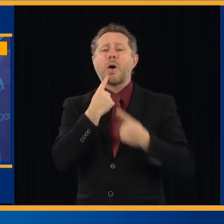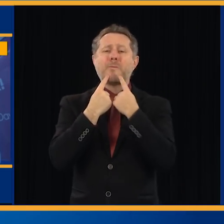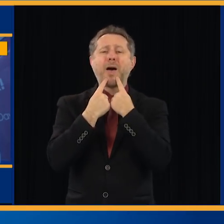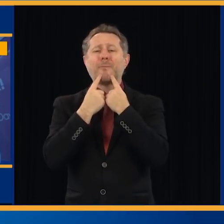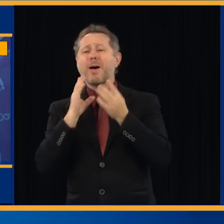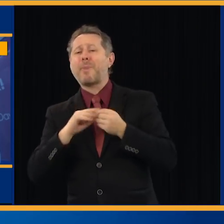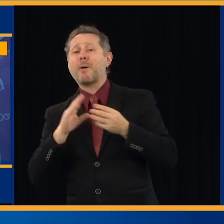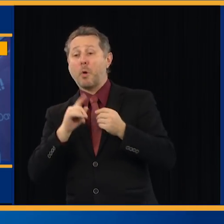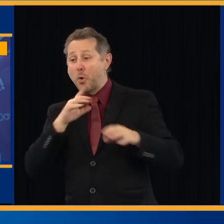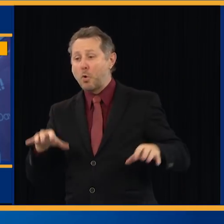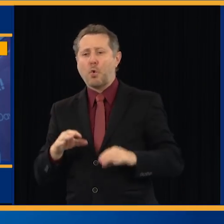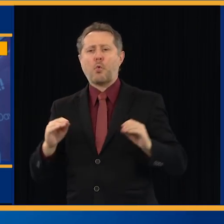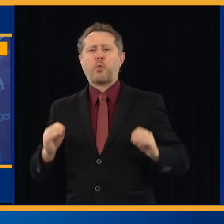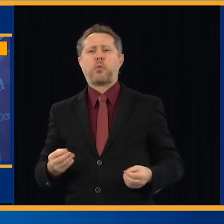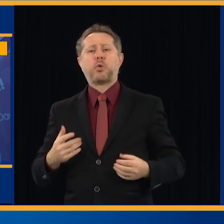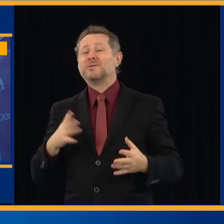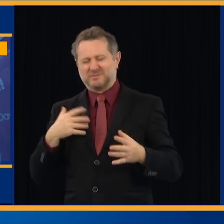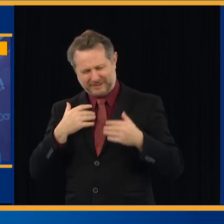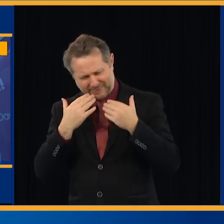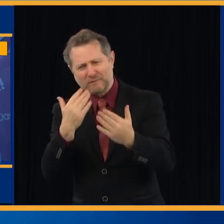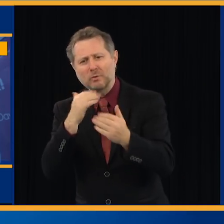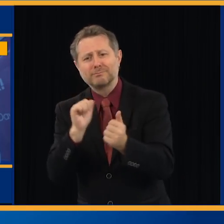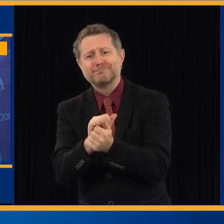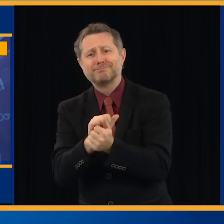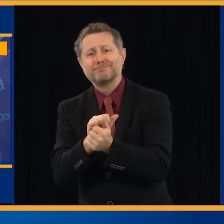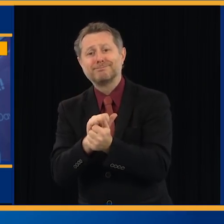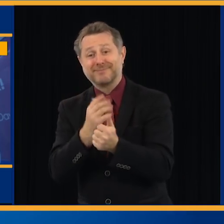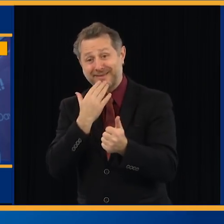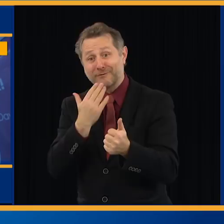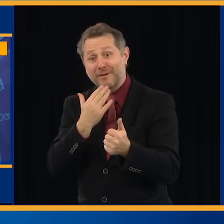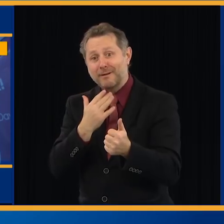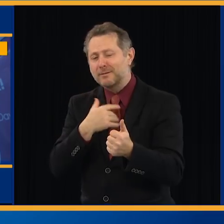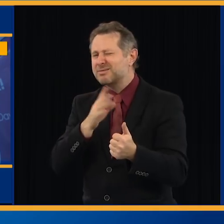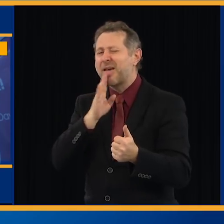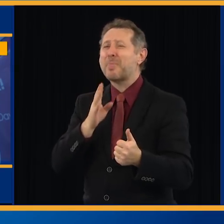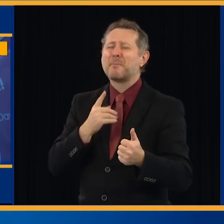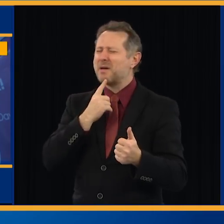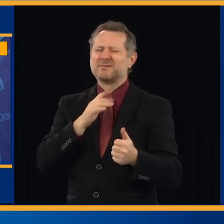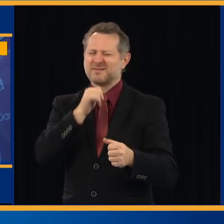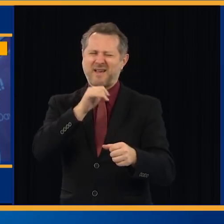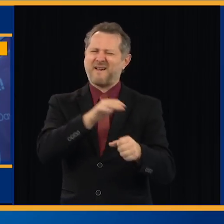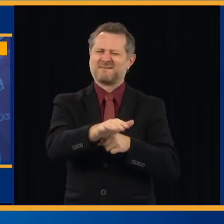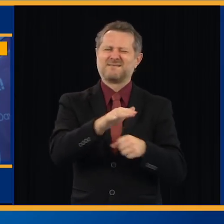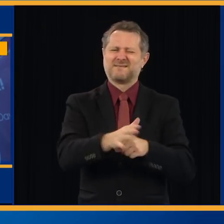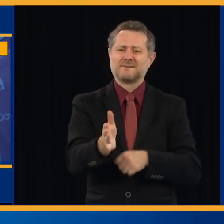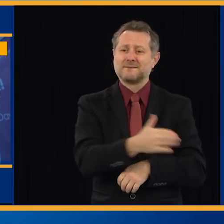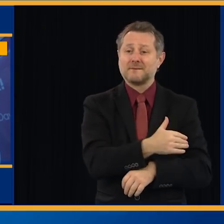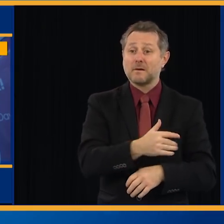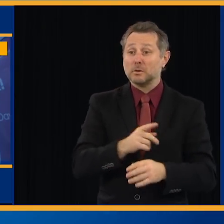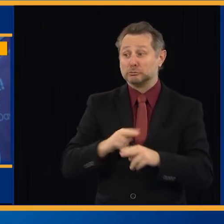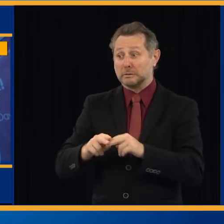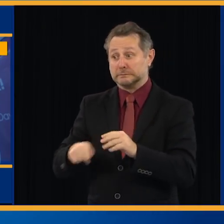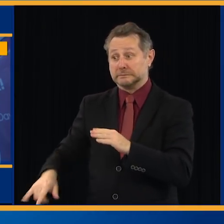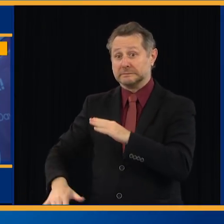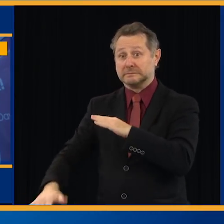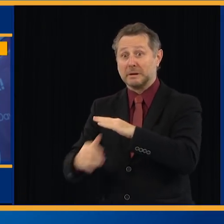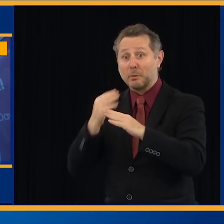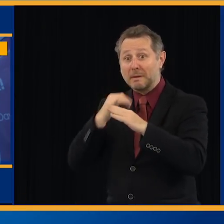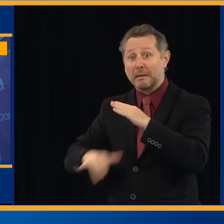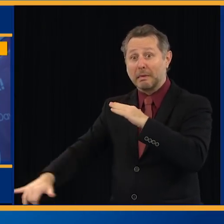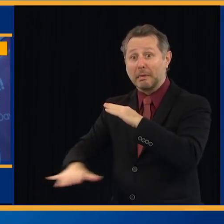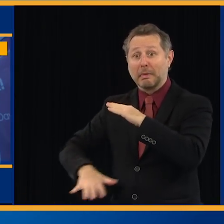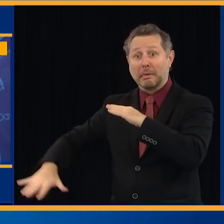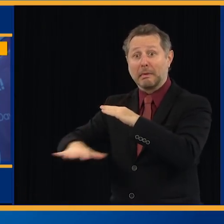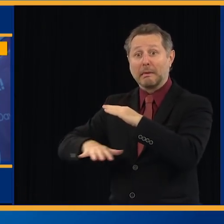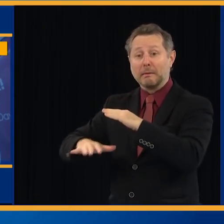just use the words. Act with gratitude. They're on those trains. They deserve to be kept safe.